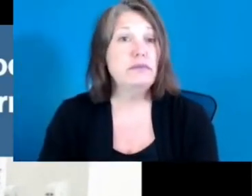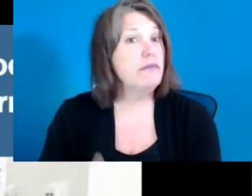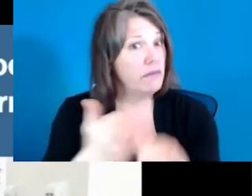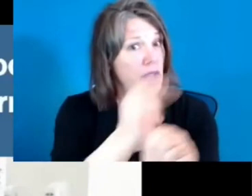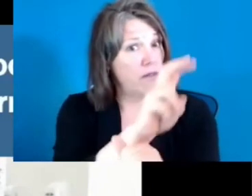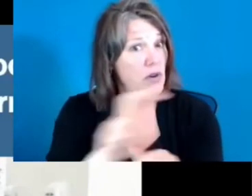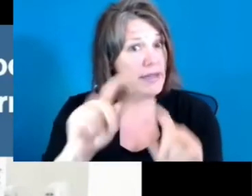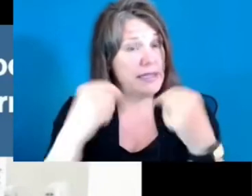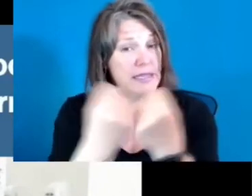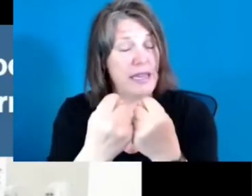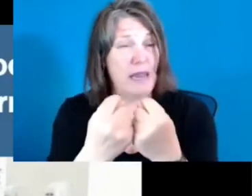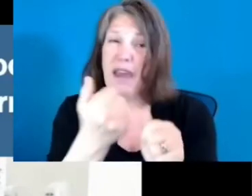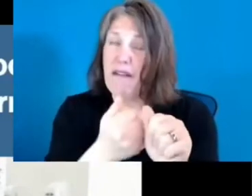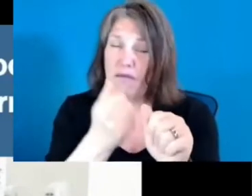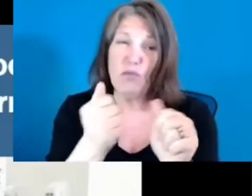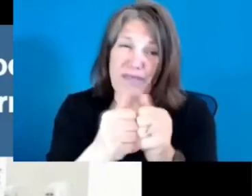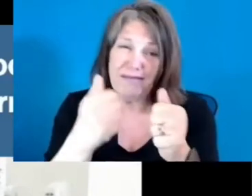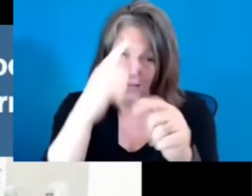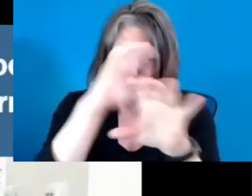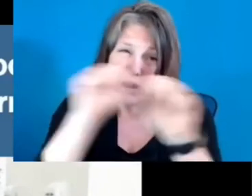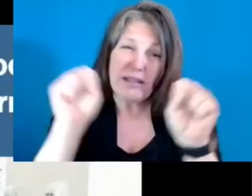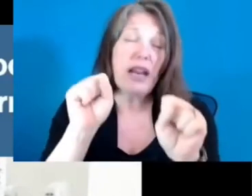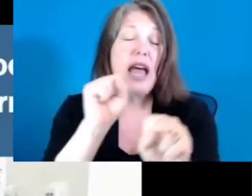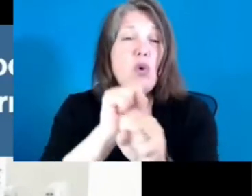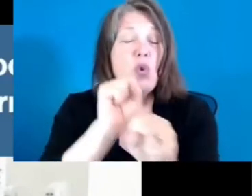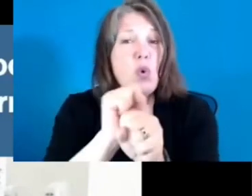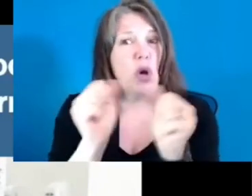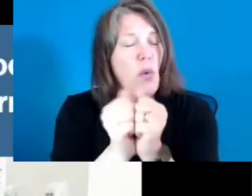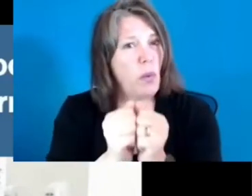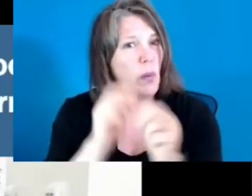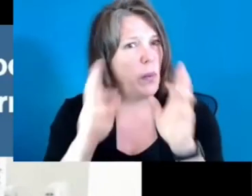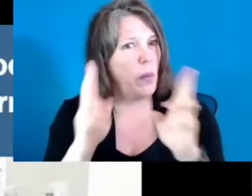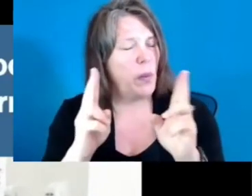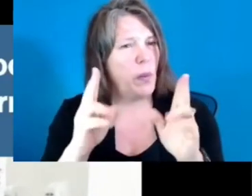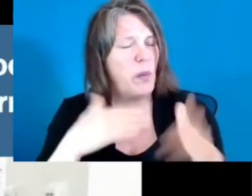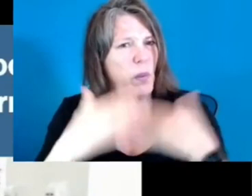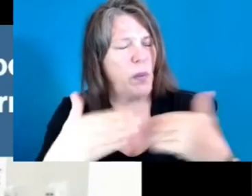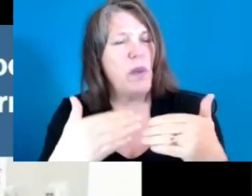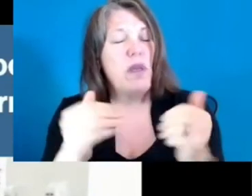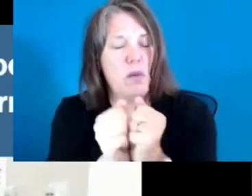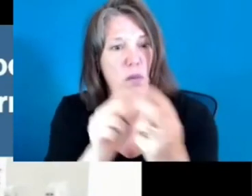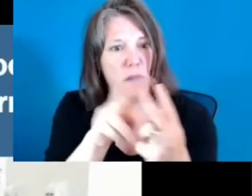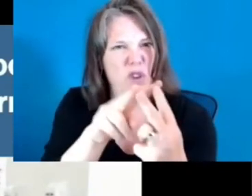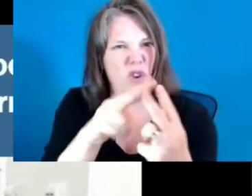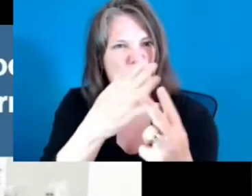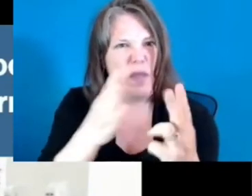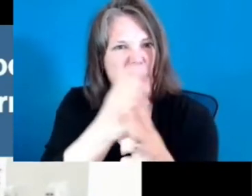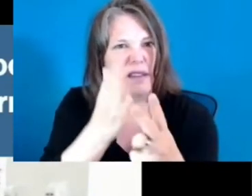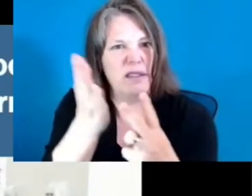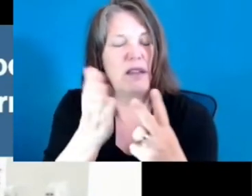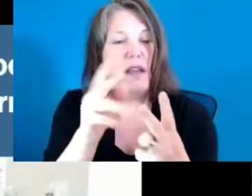urgency around two things. One is, of course, dealing with the pandemic, getting